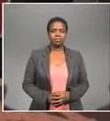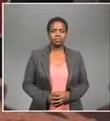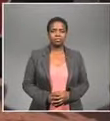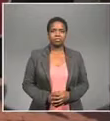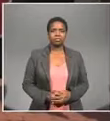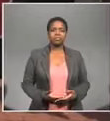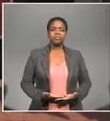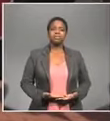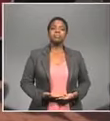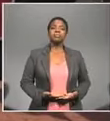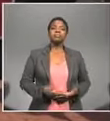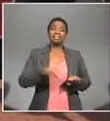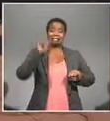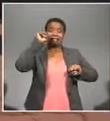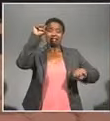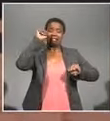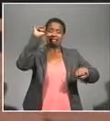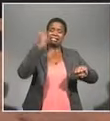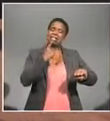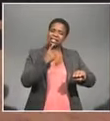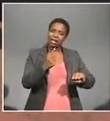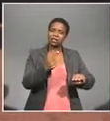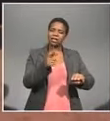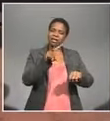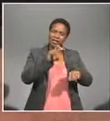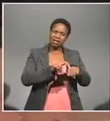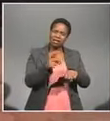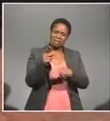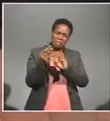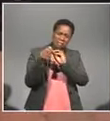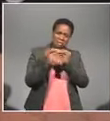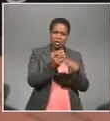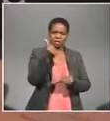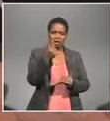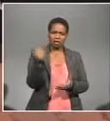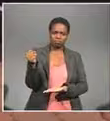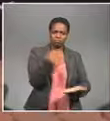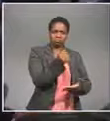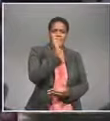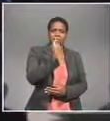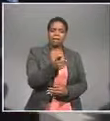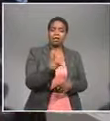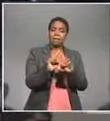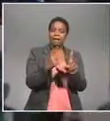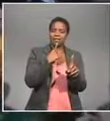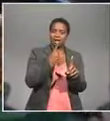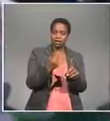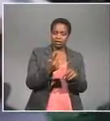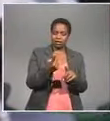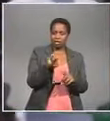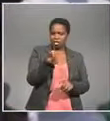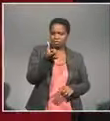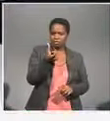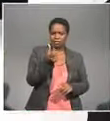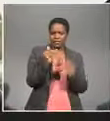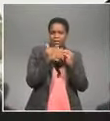of the please call me inventor say he deserves billions the mobile operator says their offer is more than fair